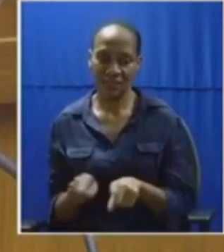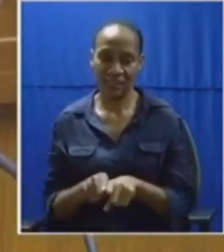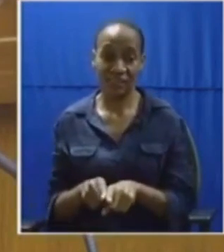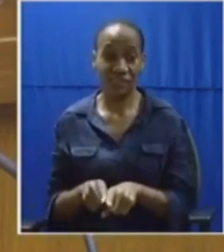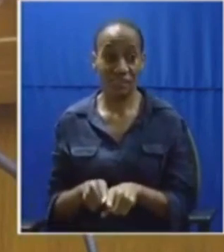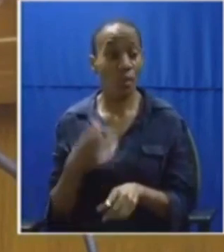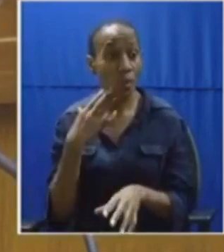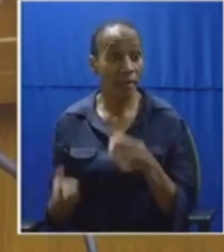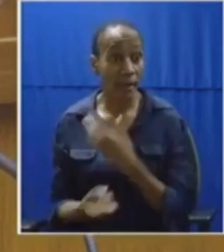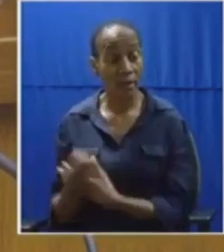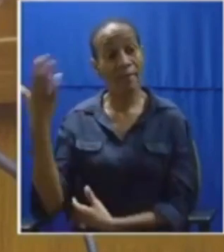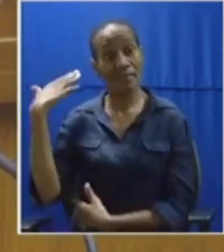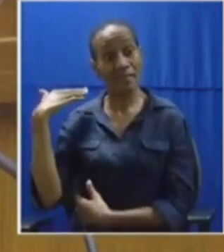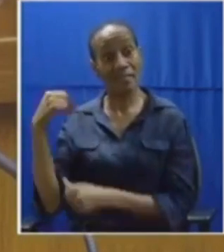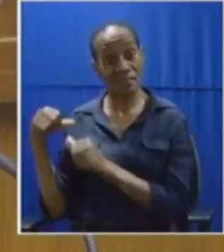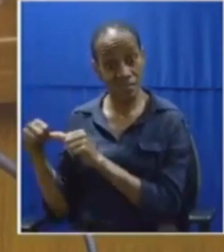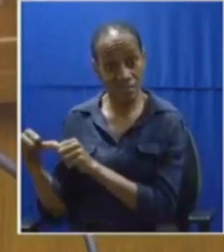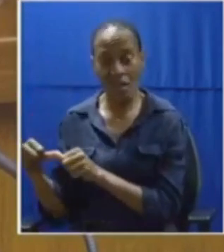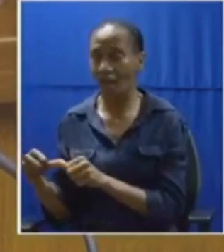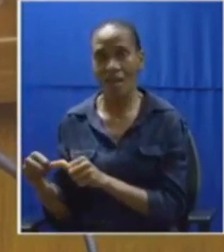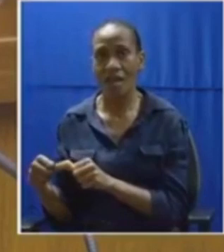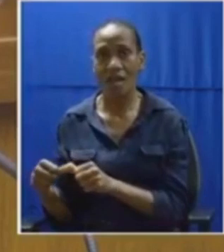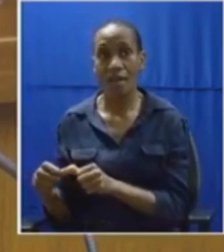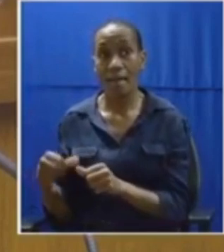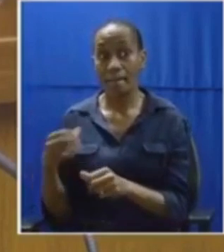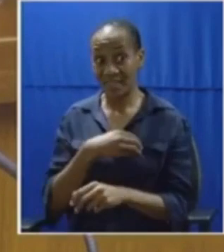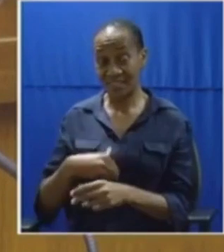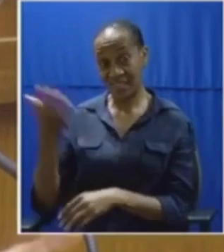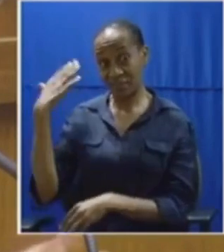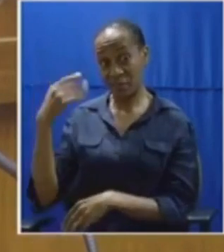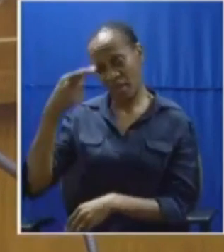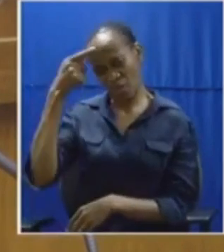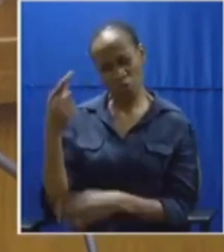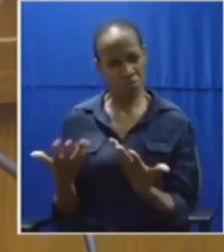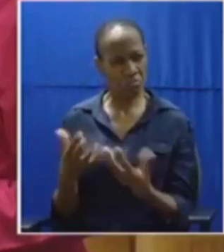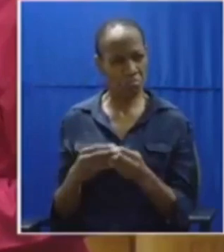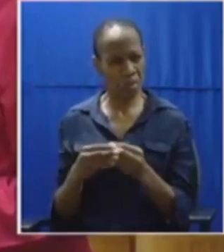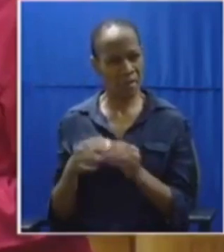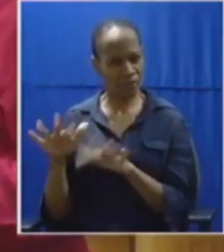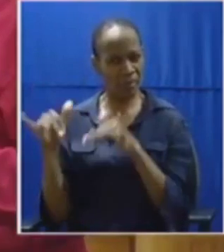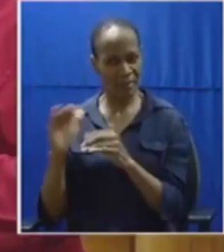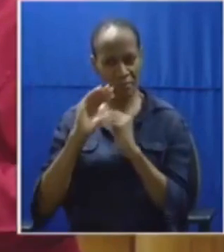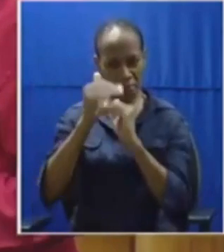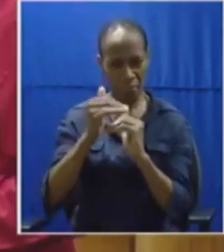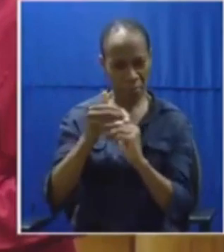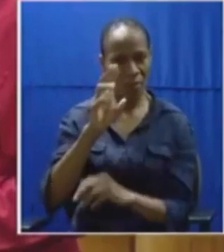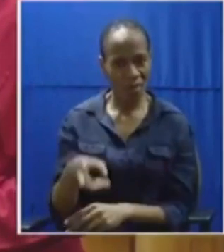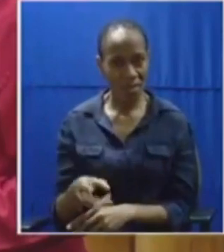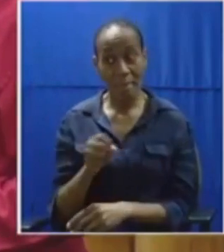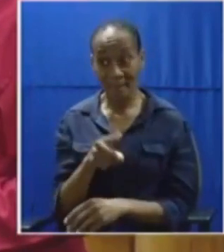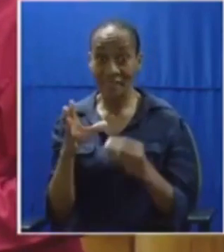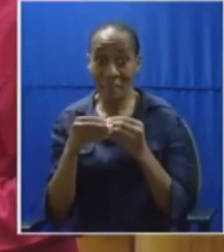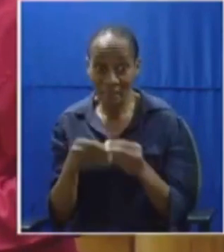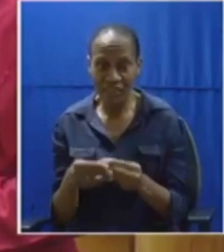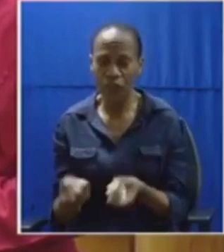did not survive because it thought it had protection of such illiterate members of parliament who do not understand the